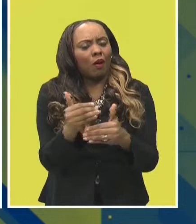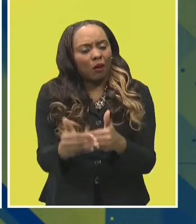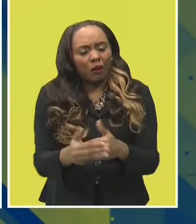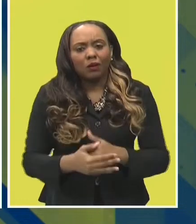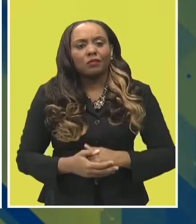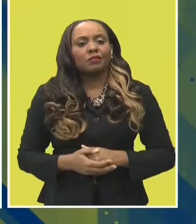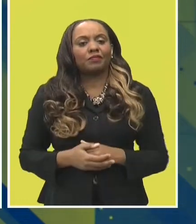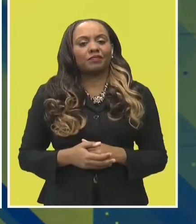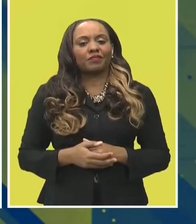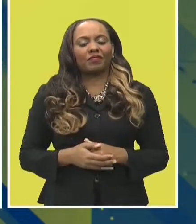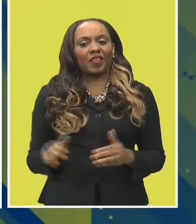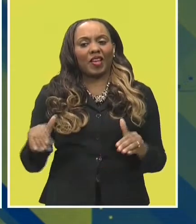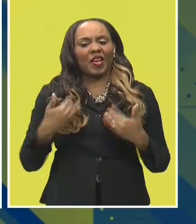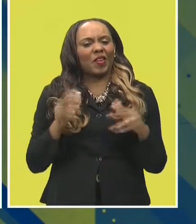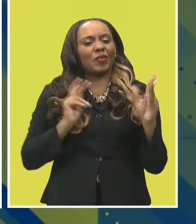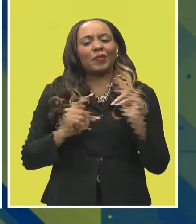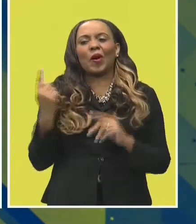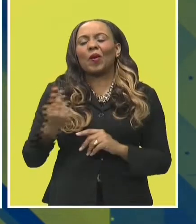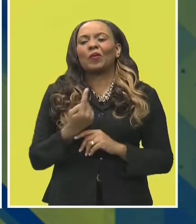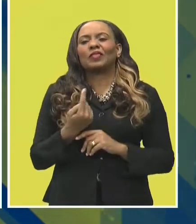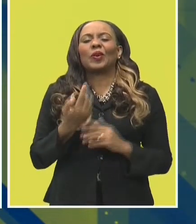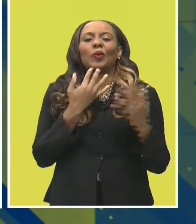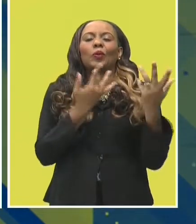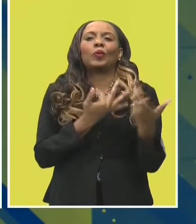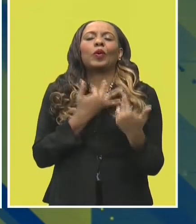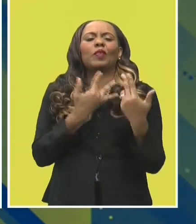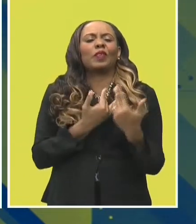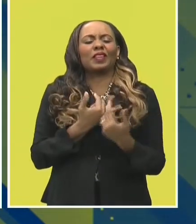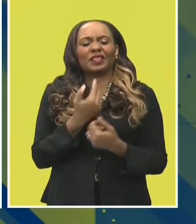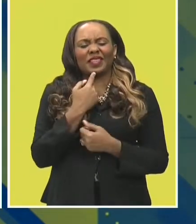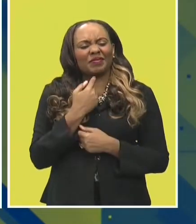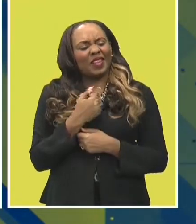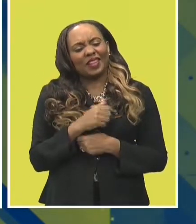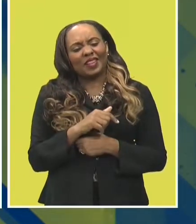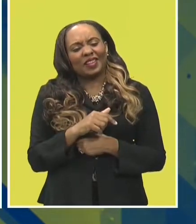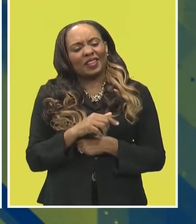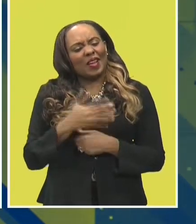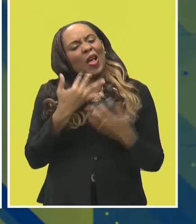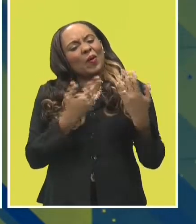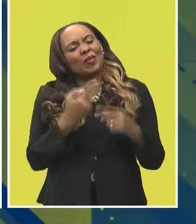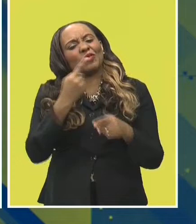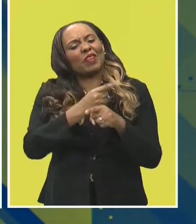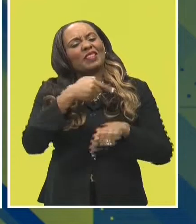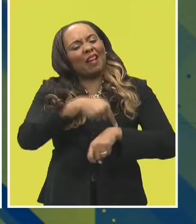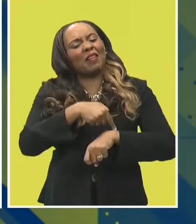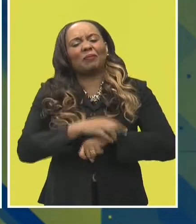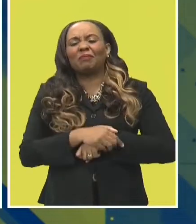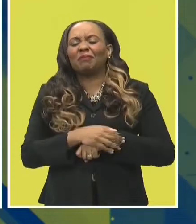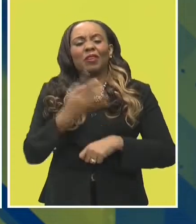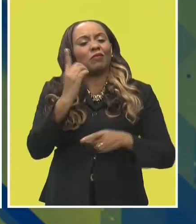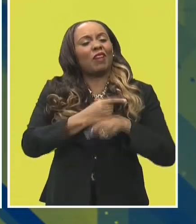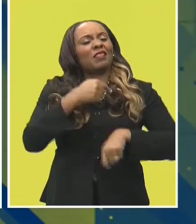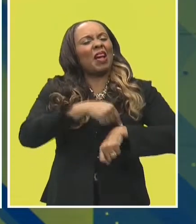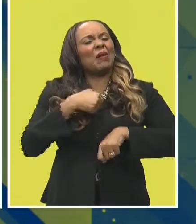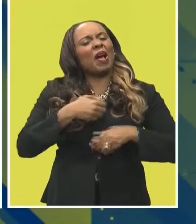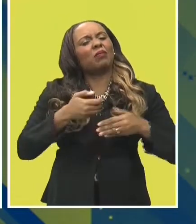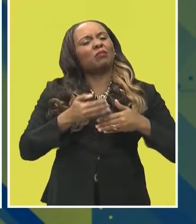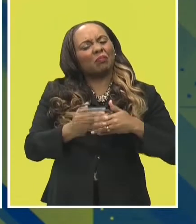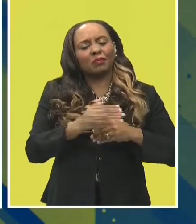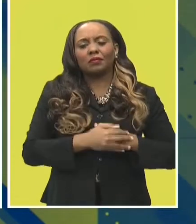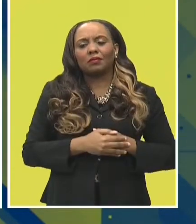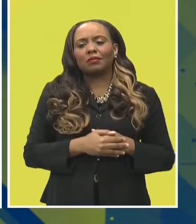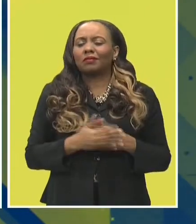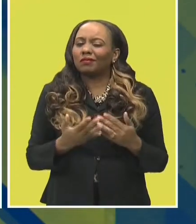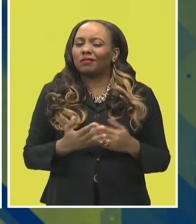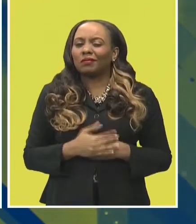they're waiting for the right time. And if you keep waiting for this right time, you'd probably never start your